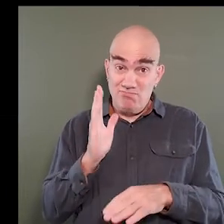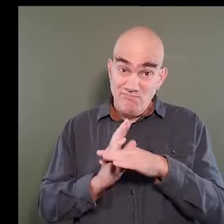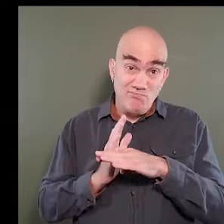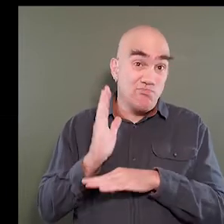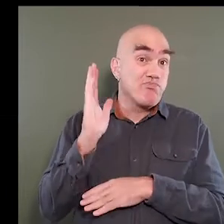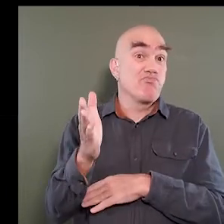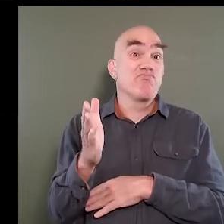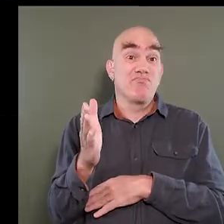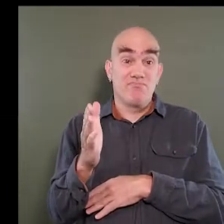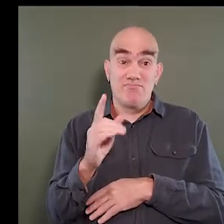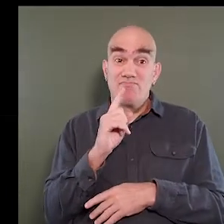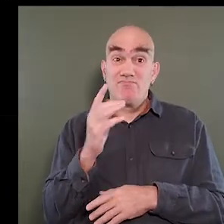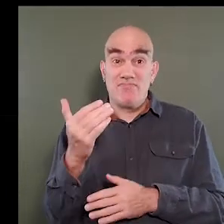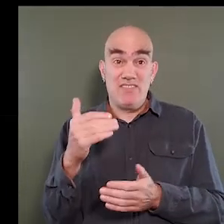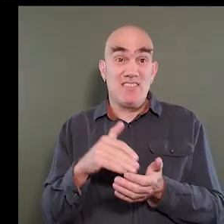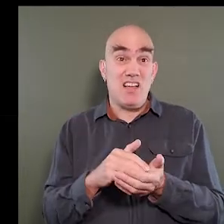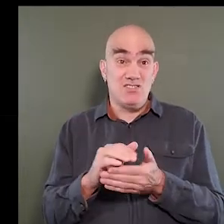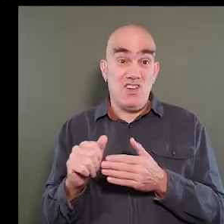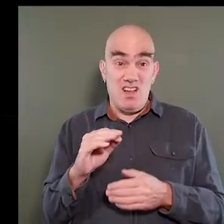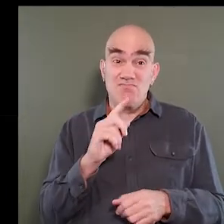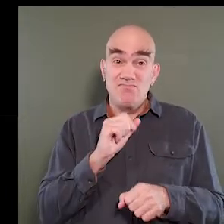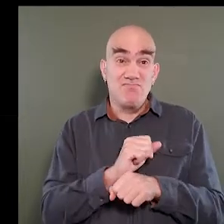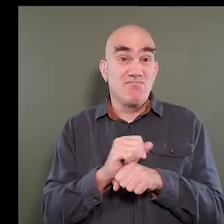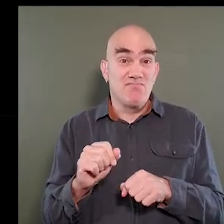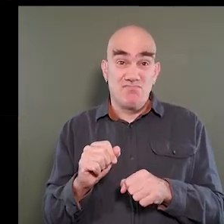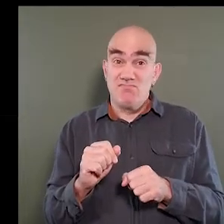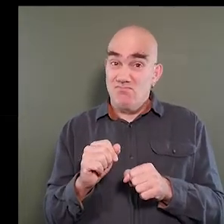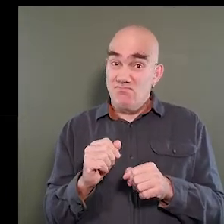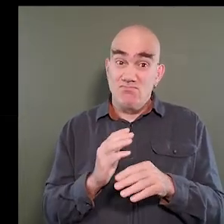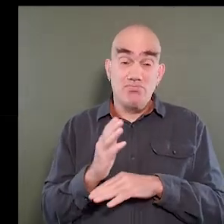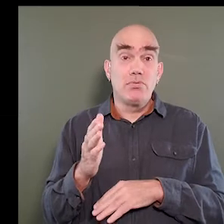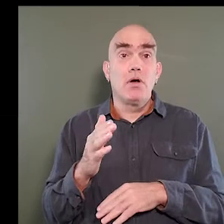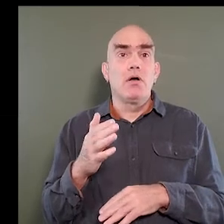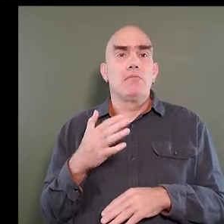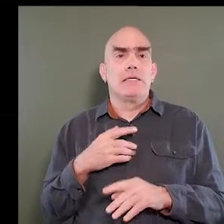and it does go over, me and my team will go through